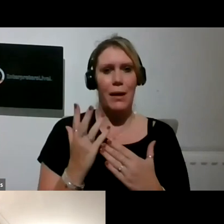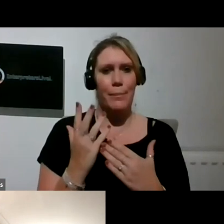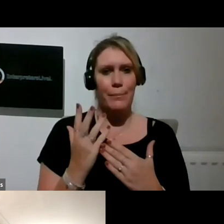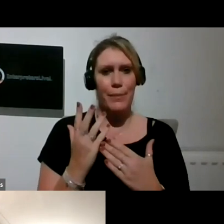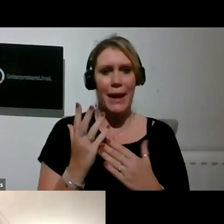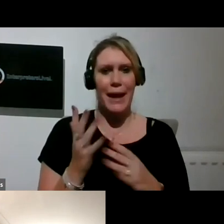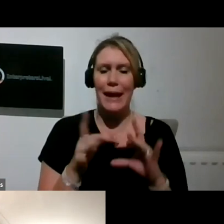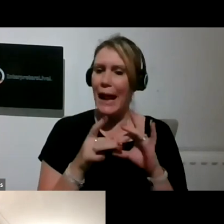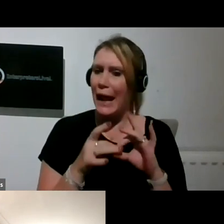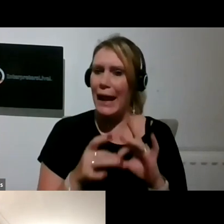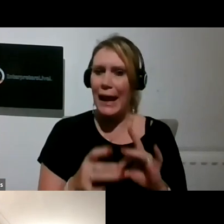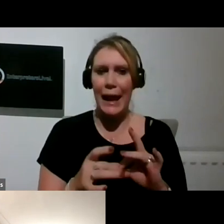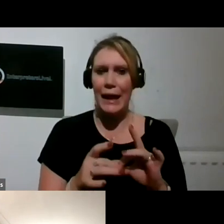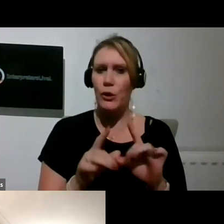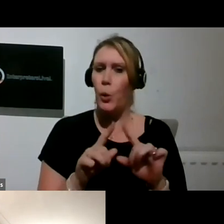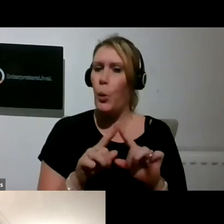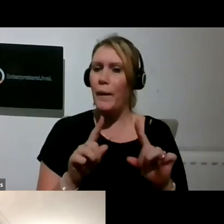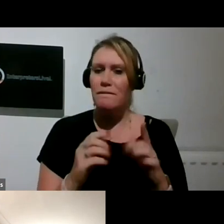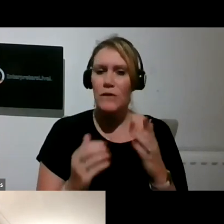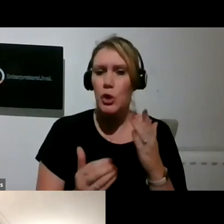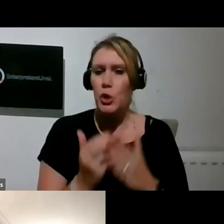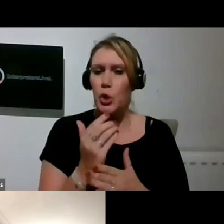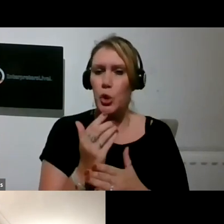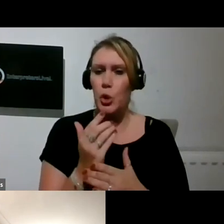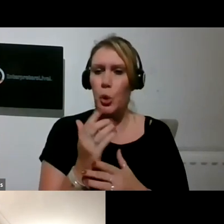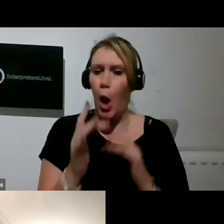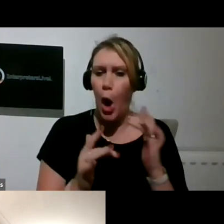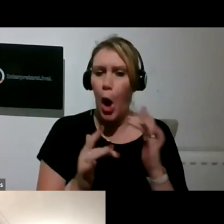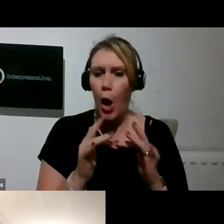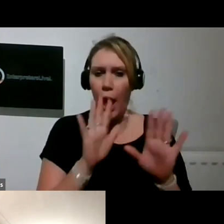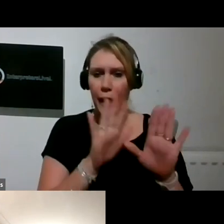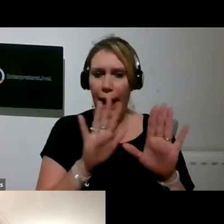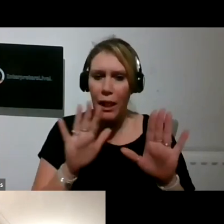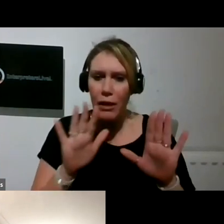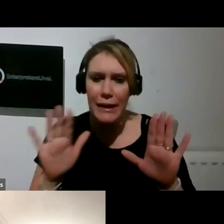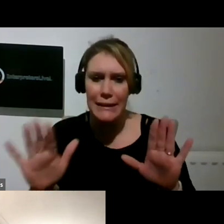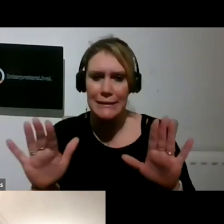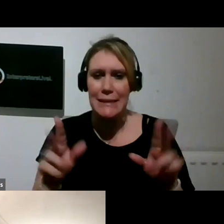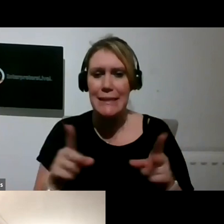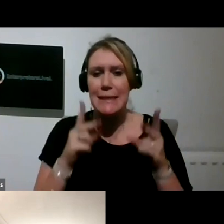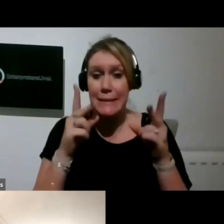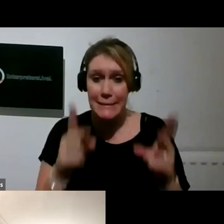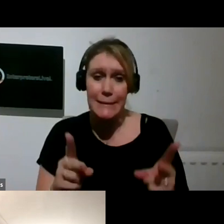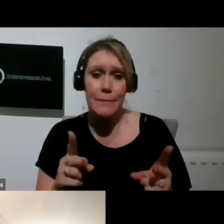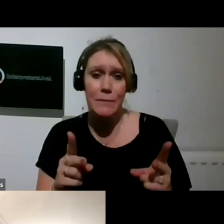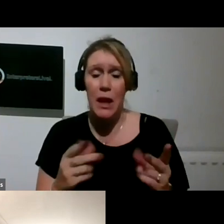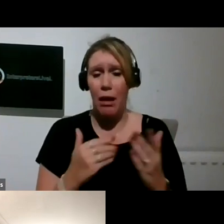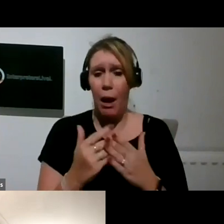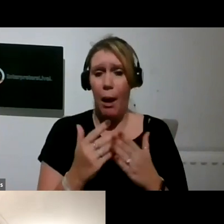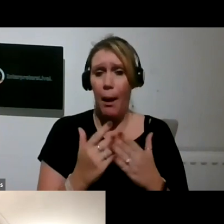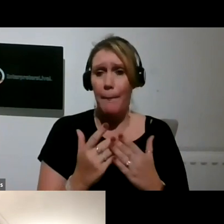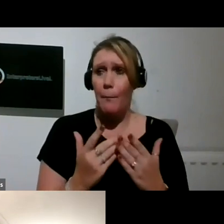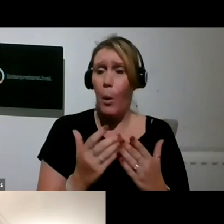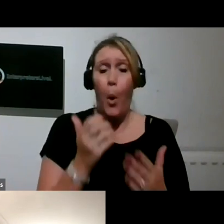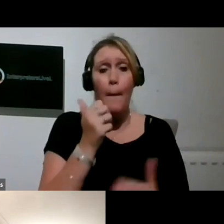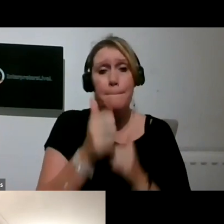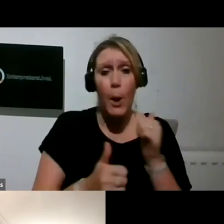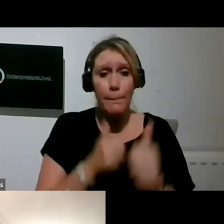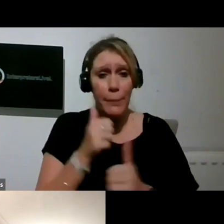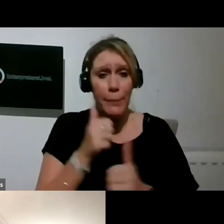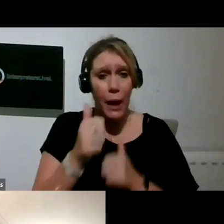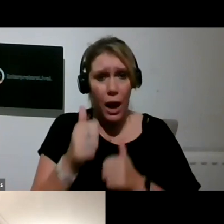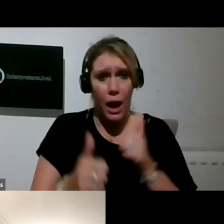and all these new kind of online gallery systems that are, that are starting to become more popular. And I think